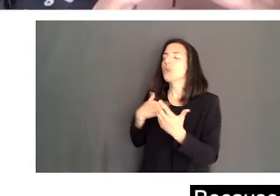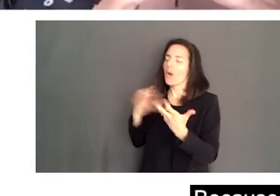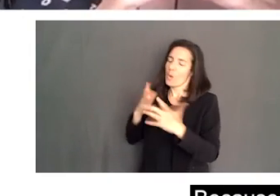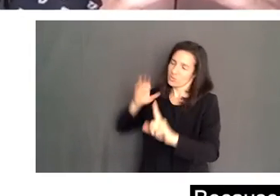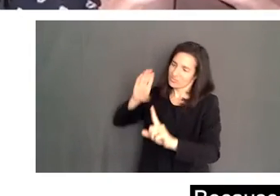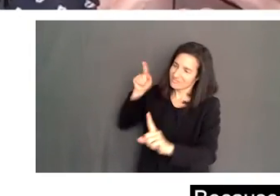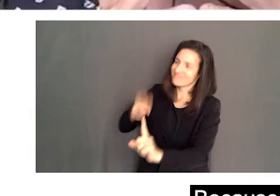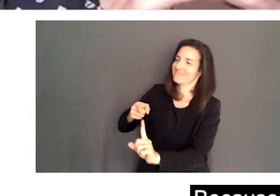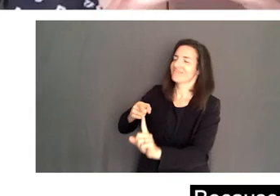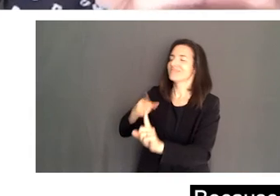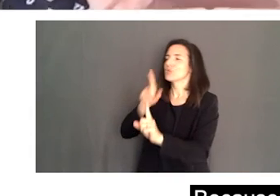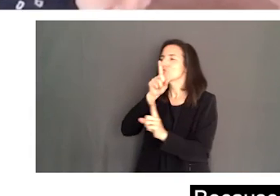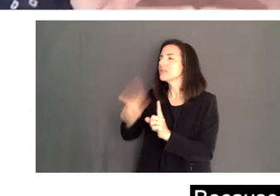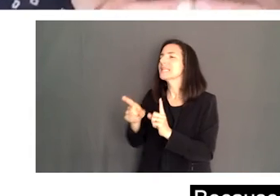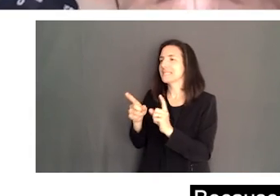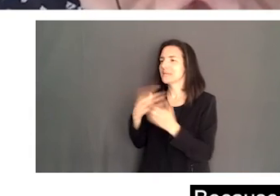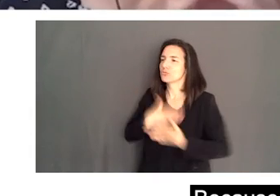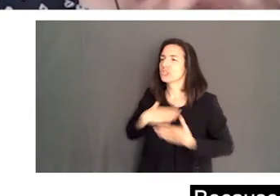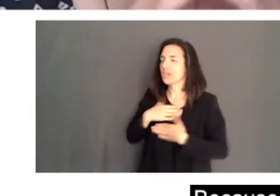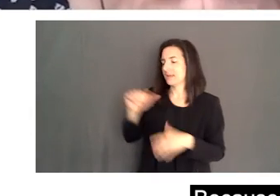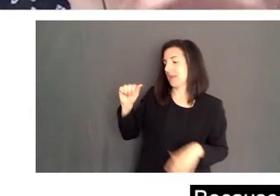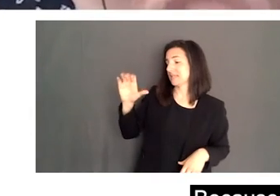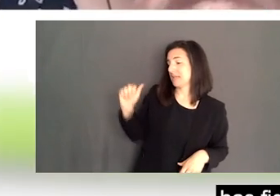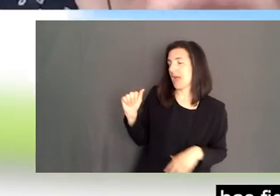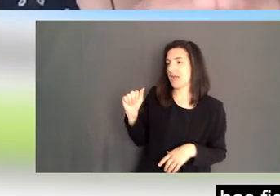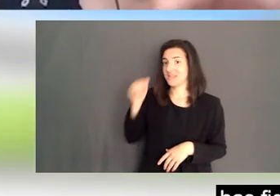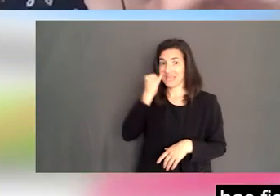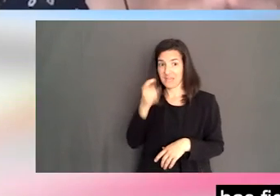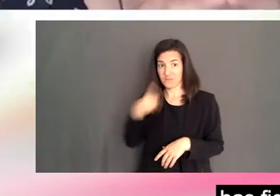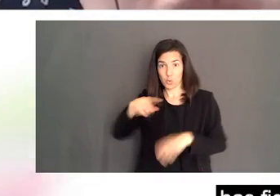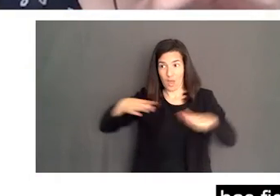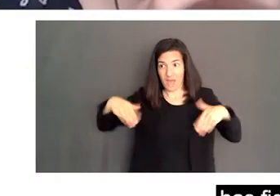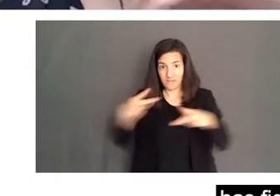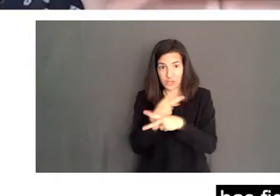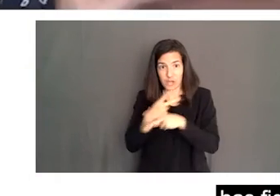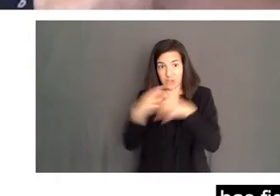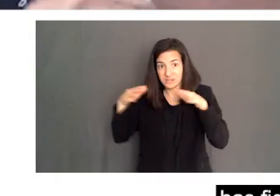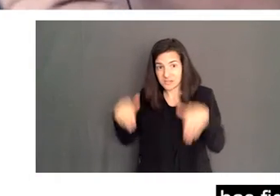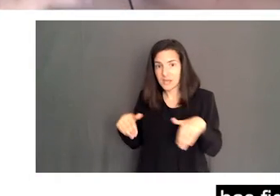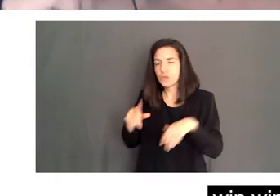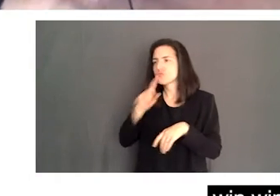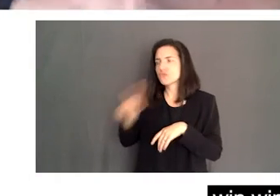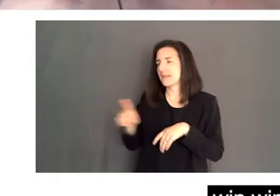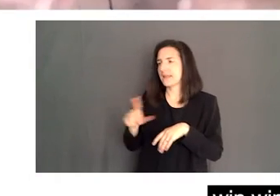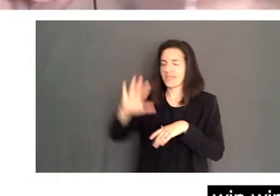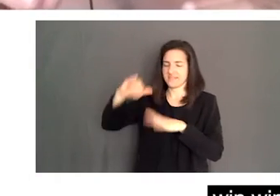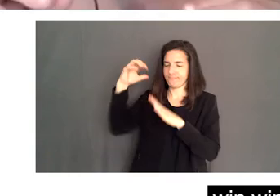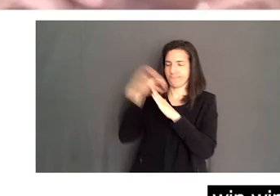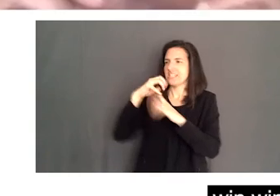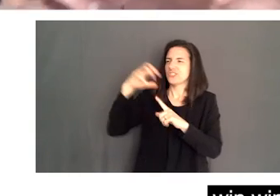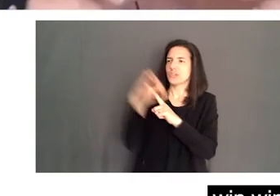because I really appreciate that the ACA, if no one has figured this out yet is the ultimate in win, win, win.